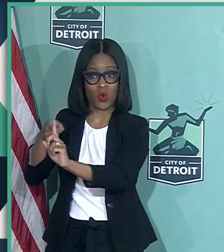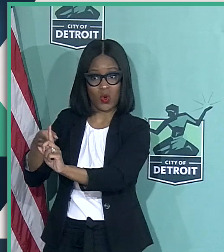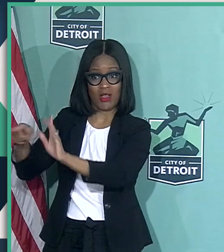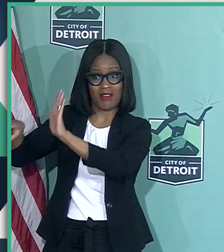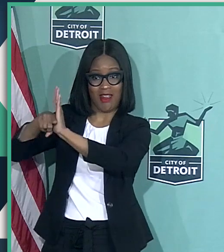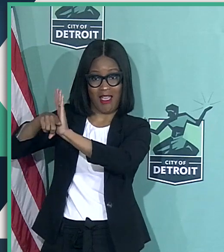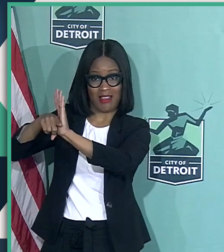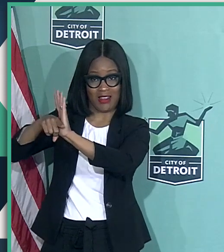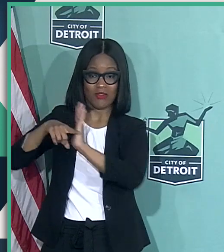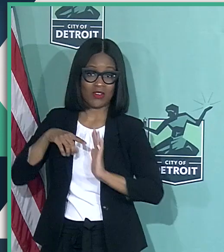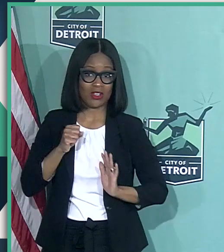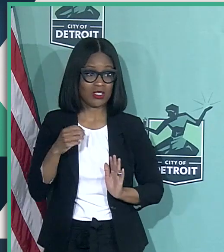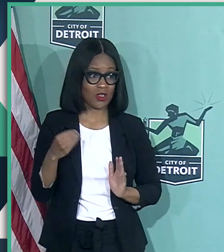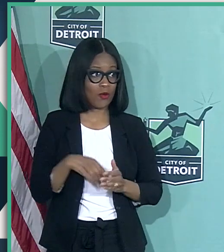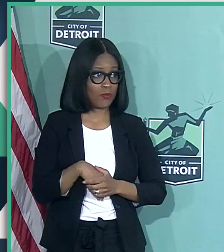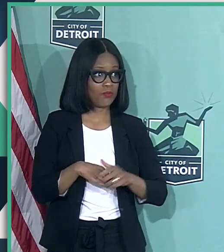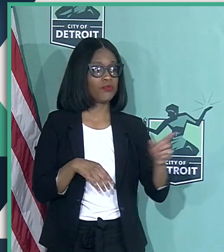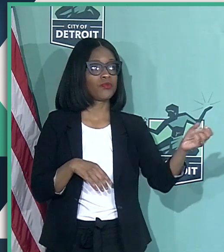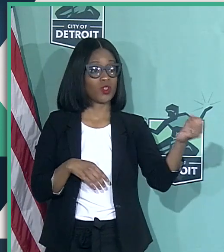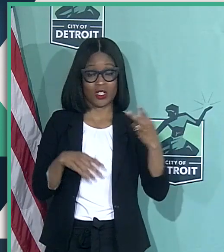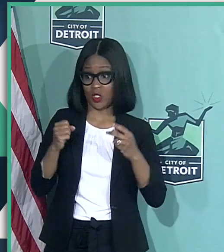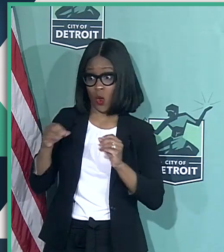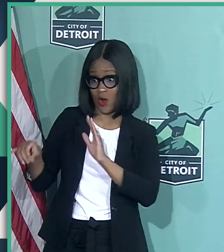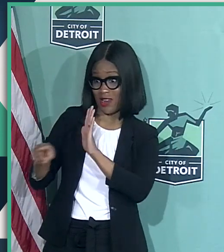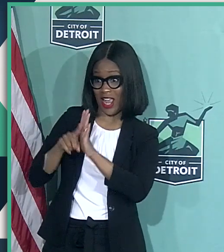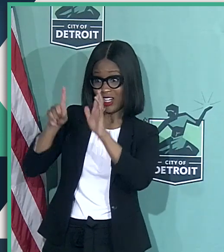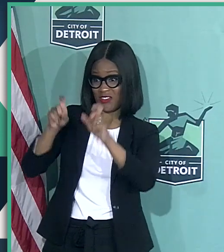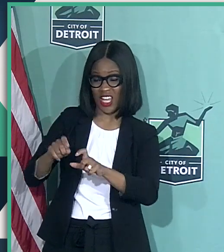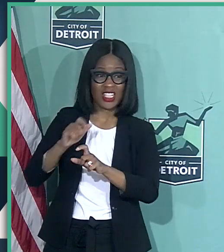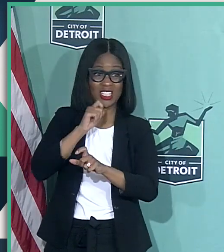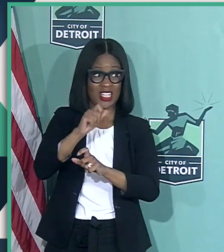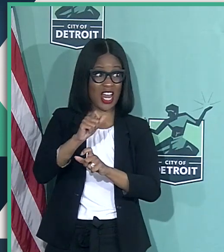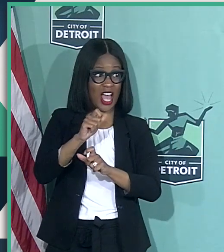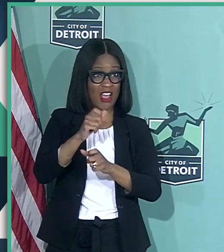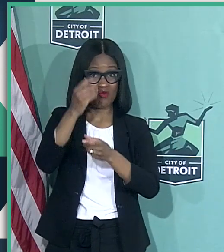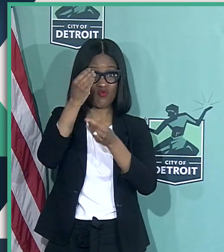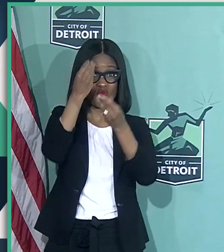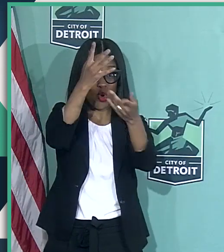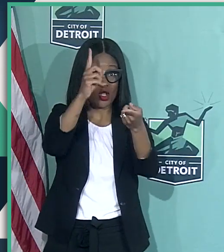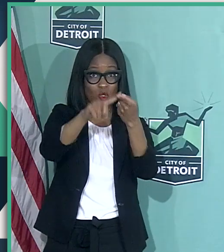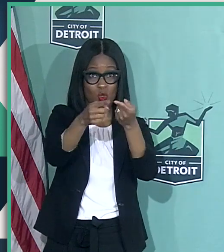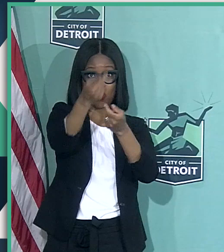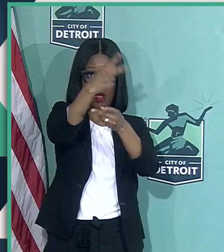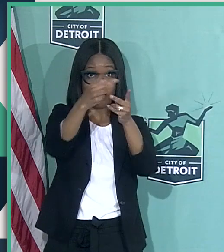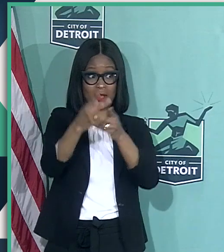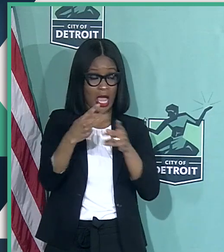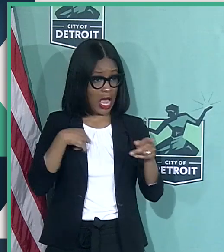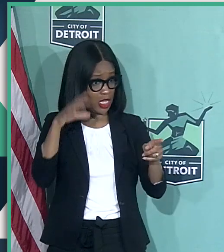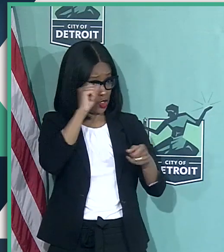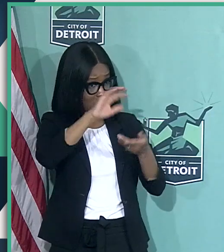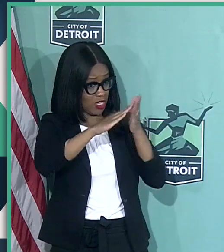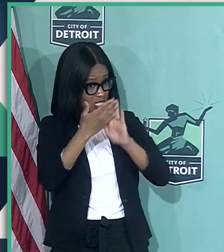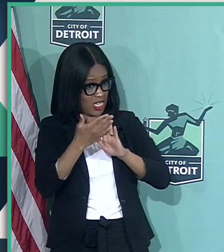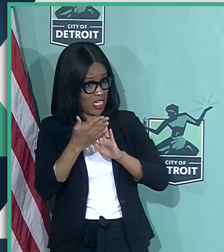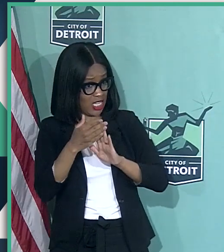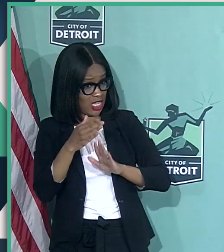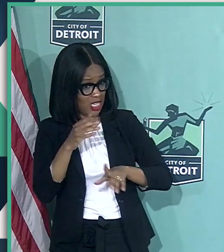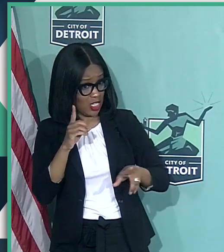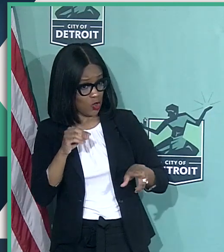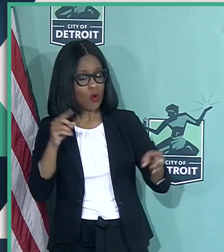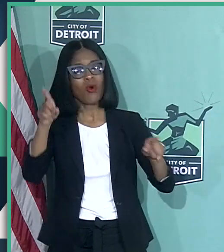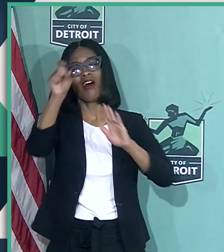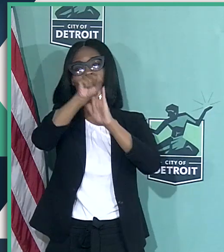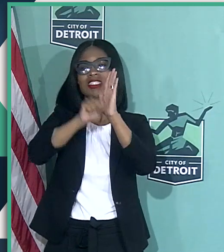system is designed to do. Okay. So the negative tests don't necessarily get reported to the, I assume the cities do, I mean overall The state